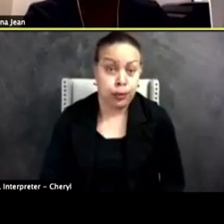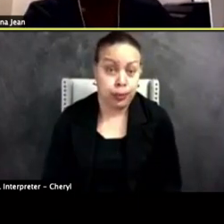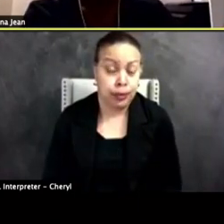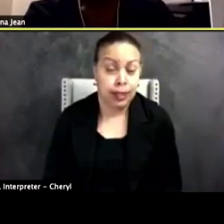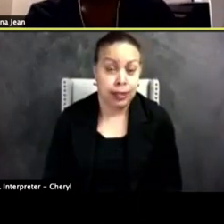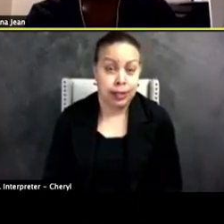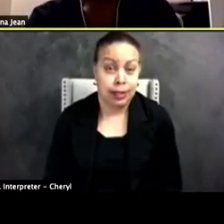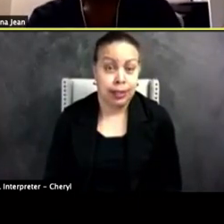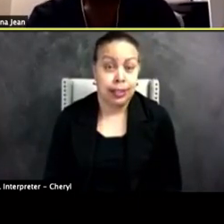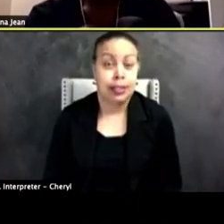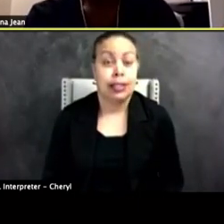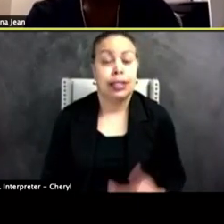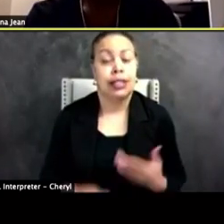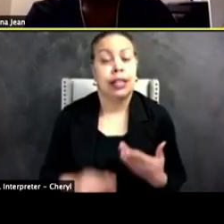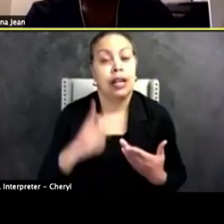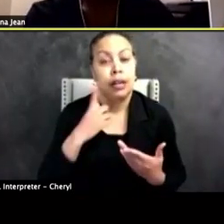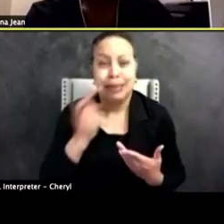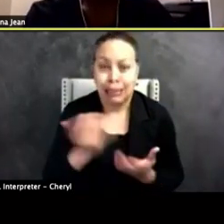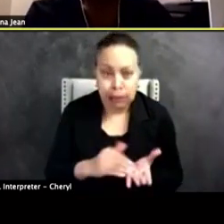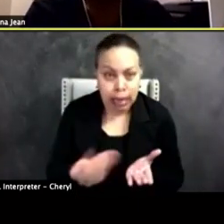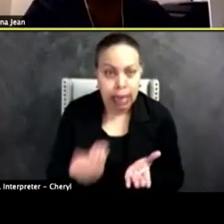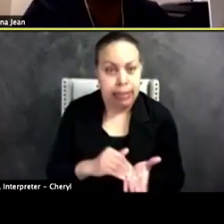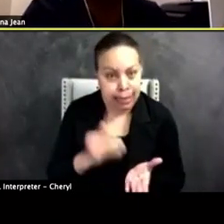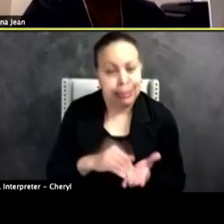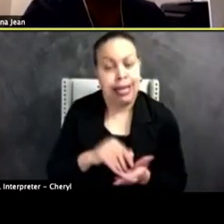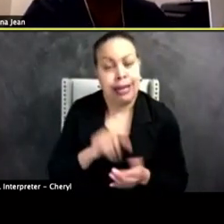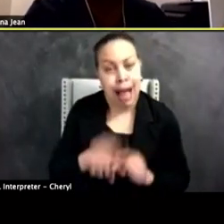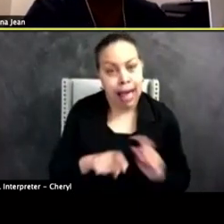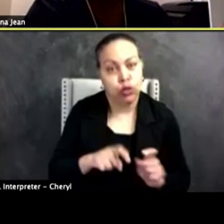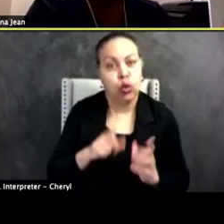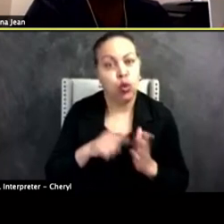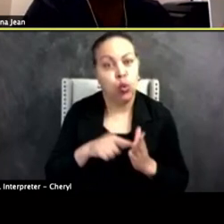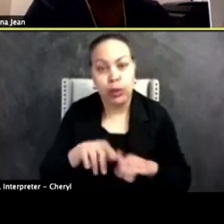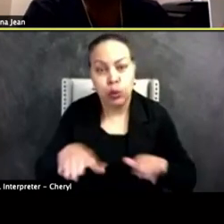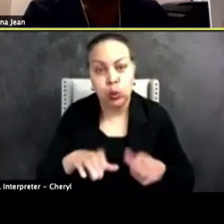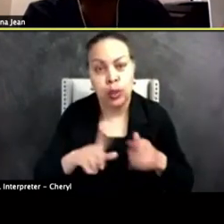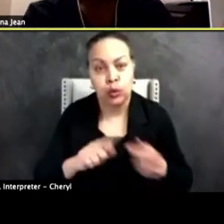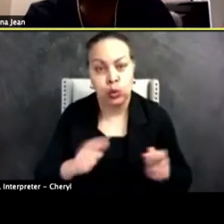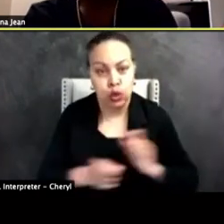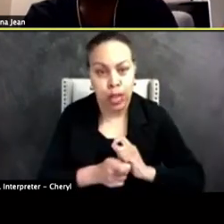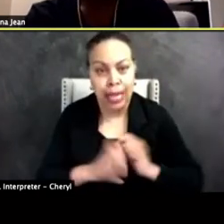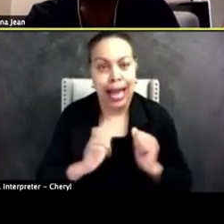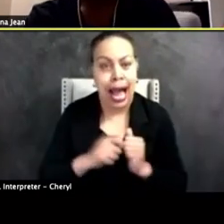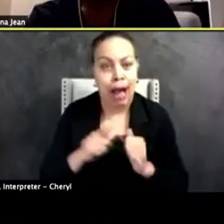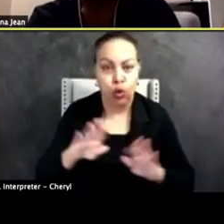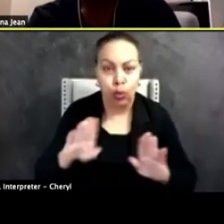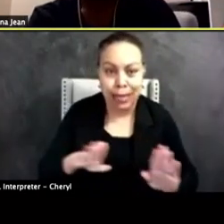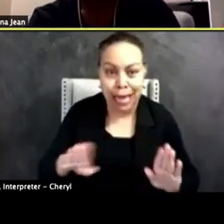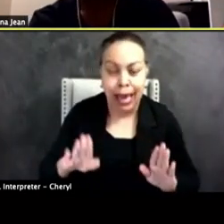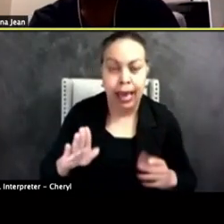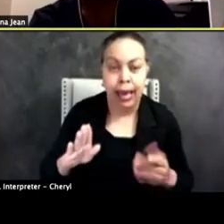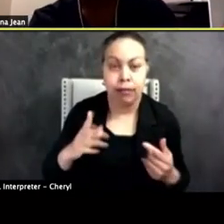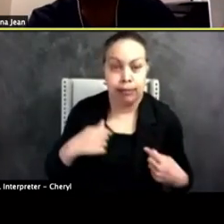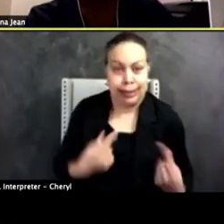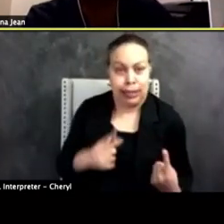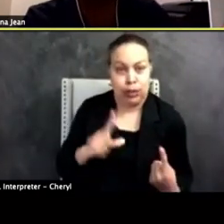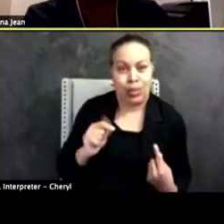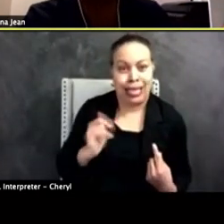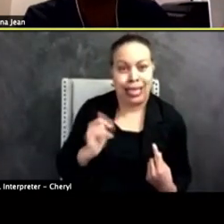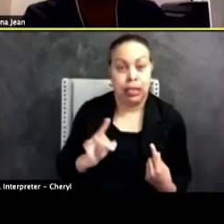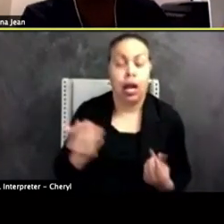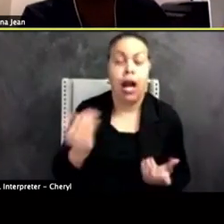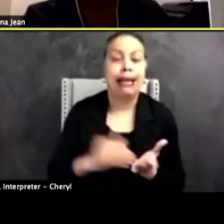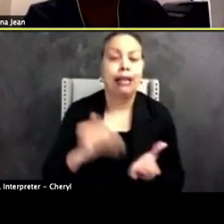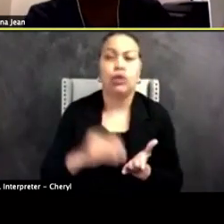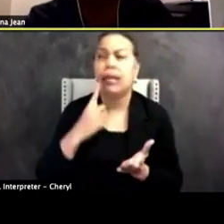meant it. You were asked over and over, what are you doing to change how you behave in 2018? And all you kept saying was that